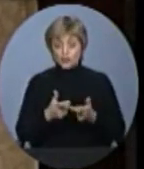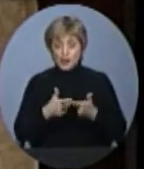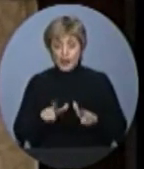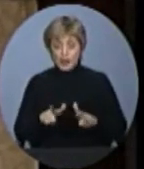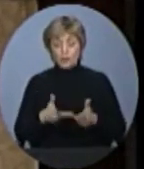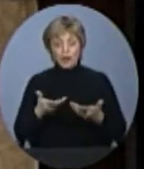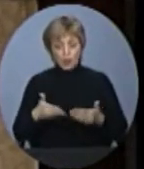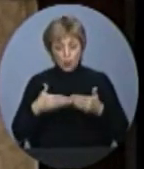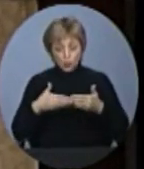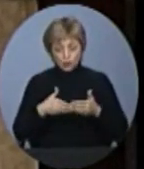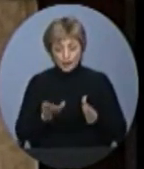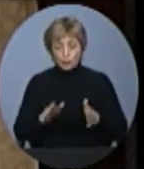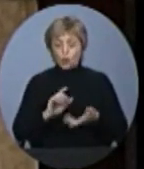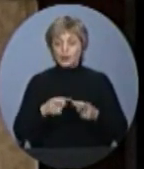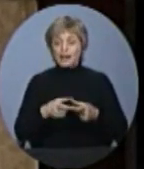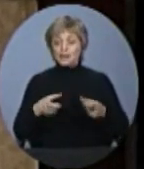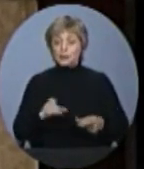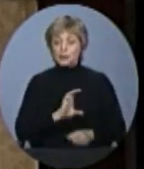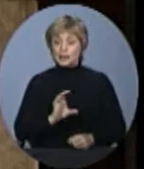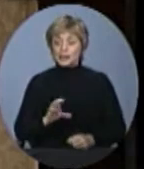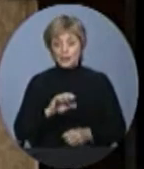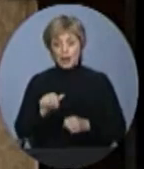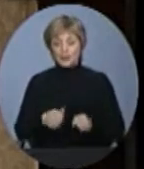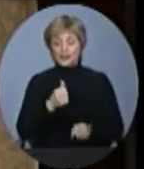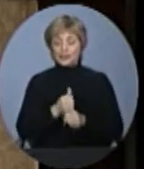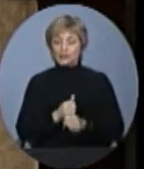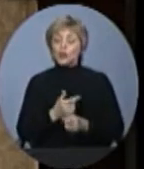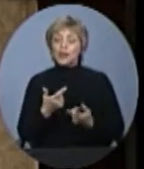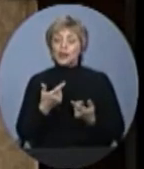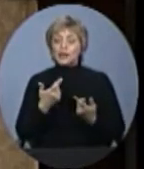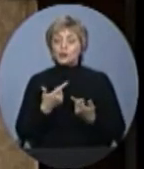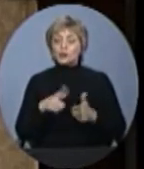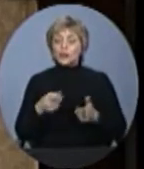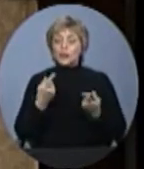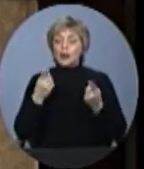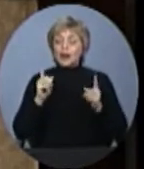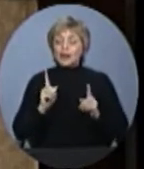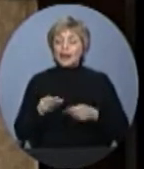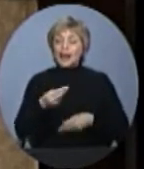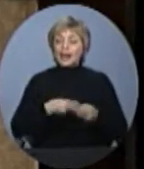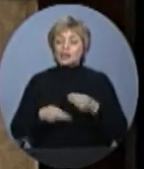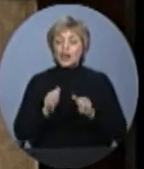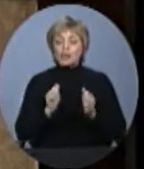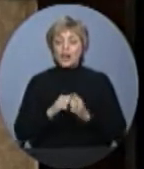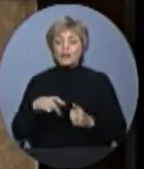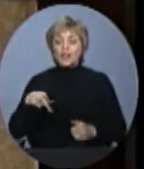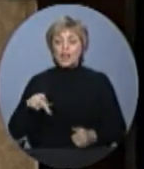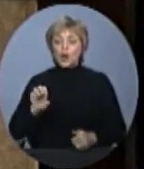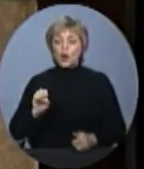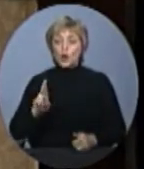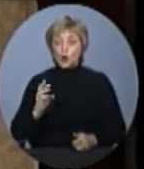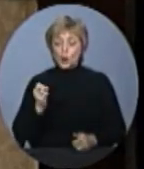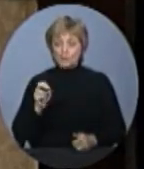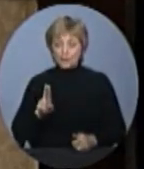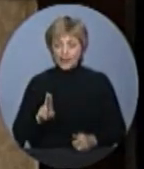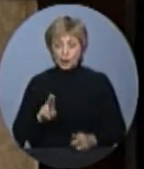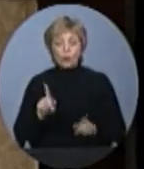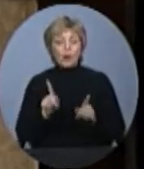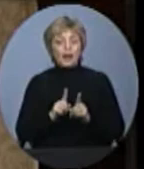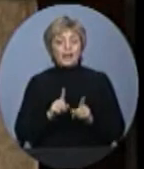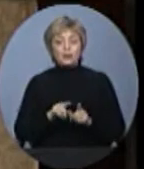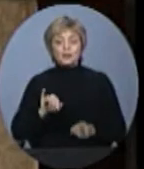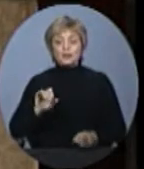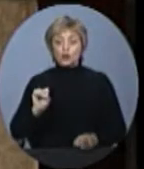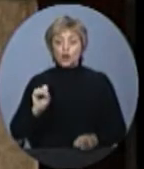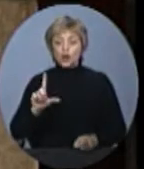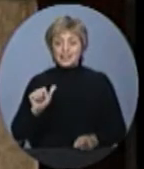the European Free Trade Association. We have also concluded free trade agreements with Colombia, Panama and Jordan. These agreements help to expand trade, open